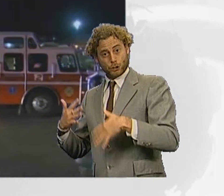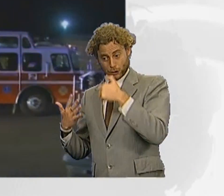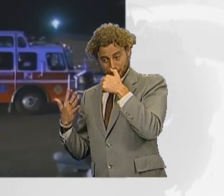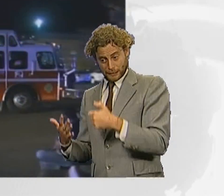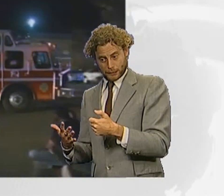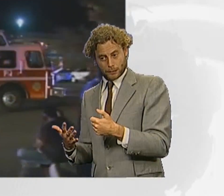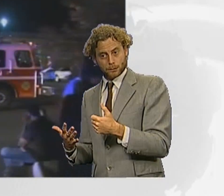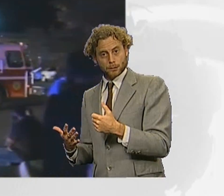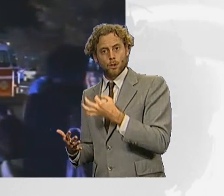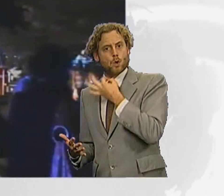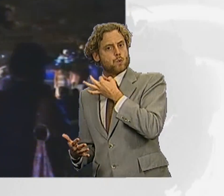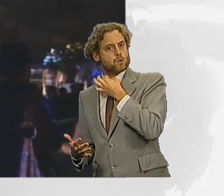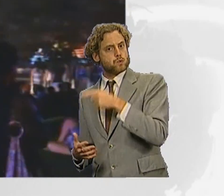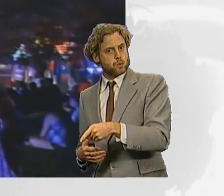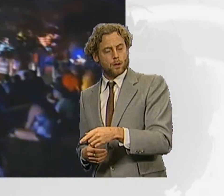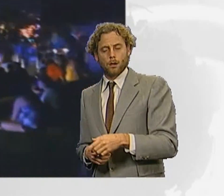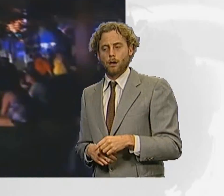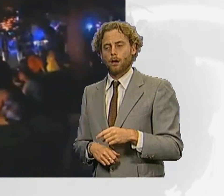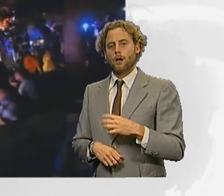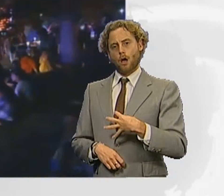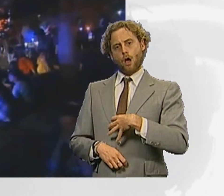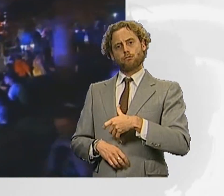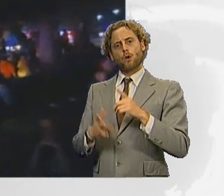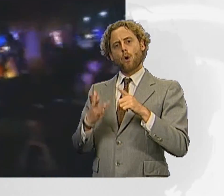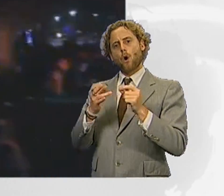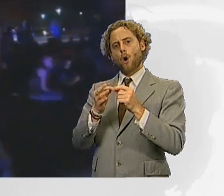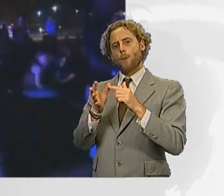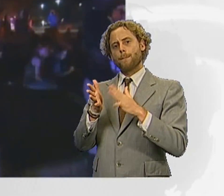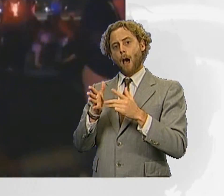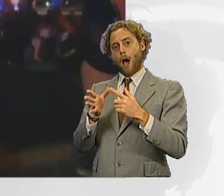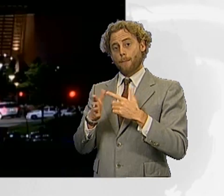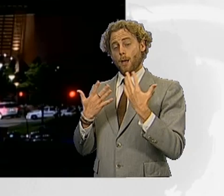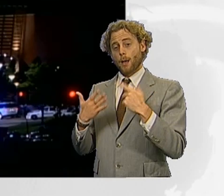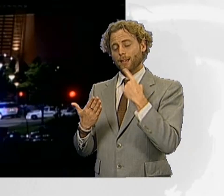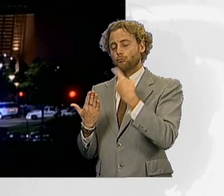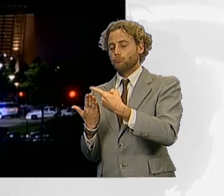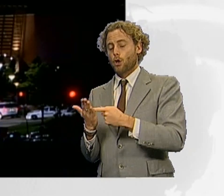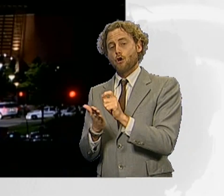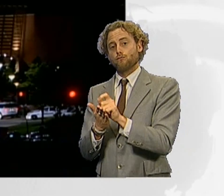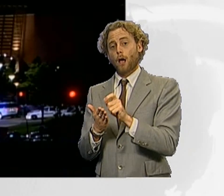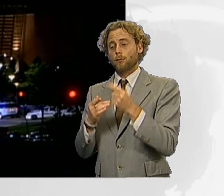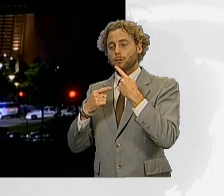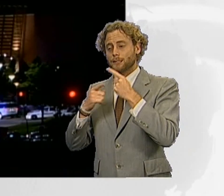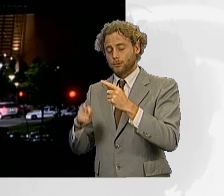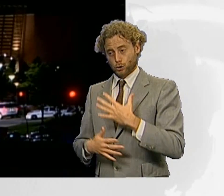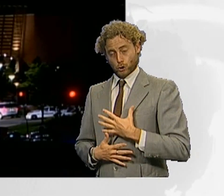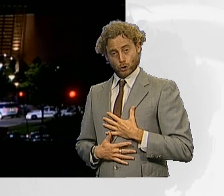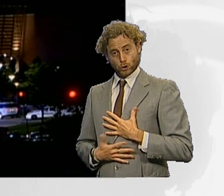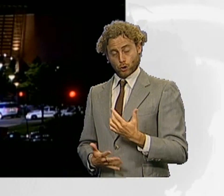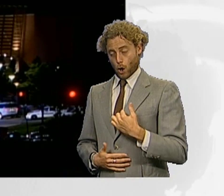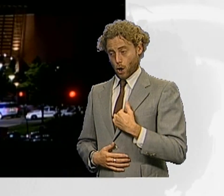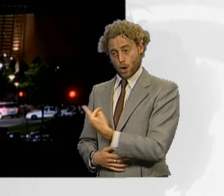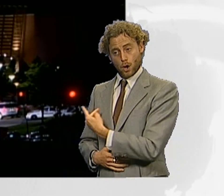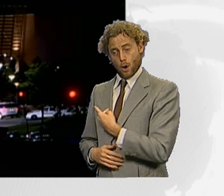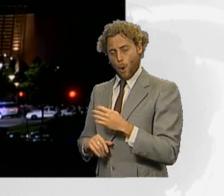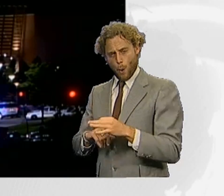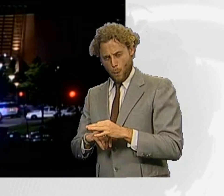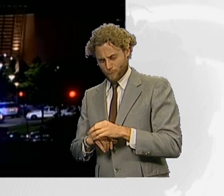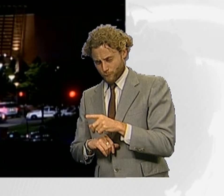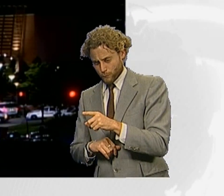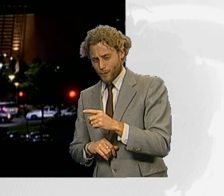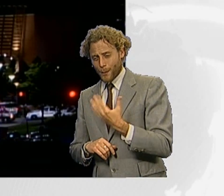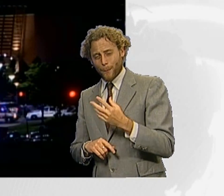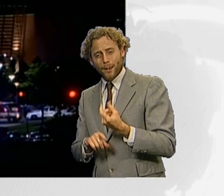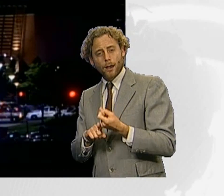President Obama has released a statement saying that he and the First Lady, Michelle Obama, are shocked and saddened by the horrific and tragic shooting.